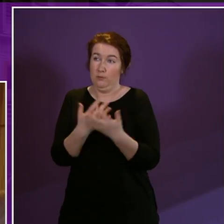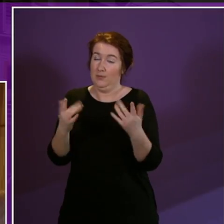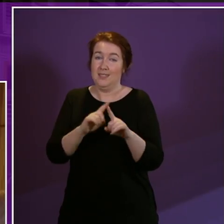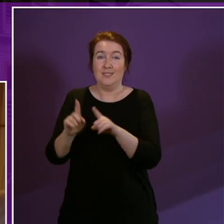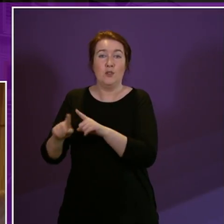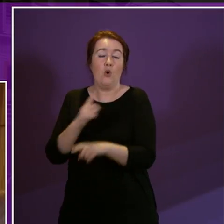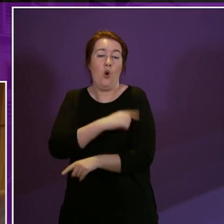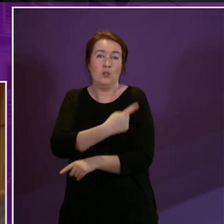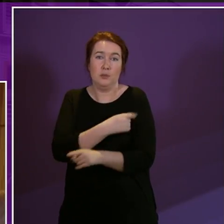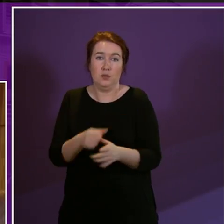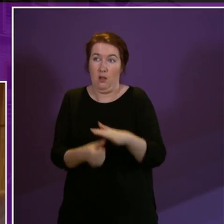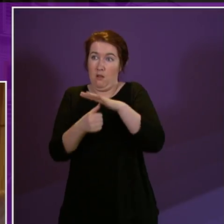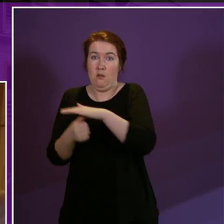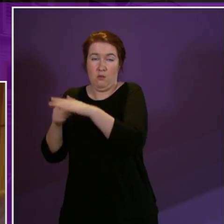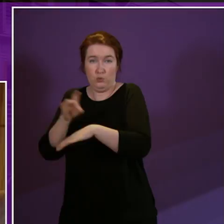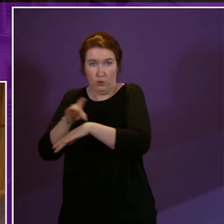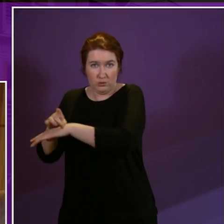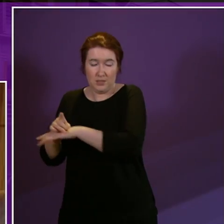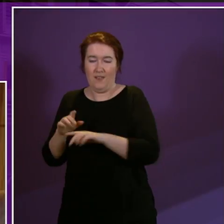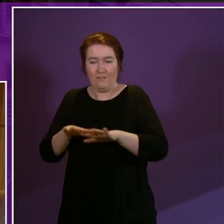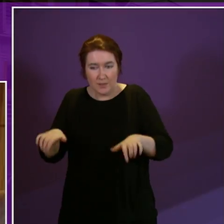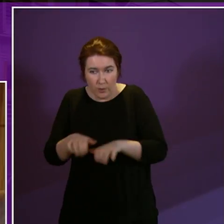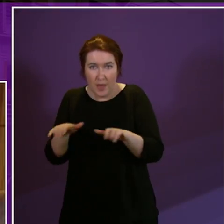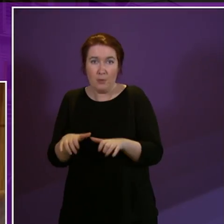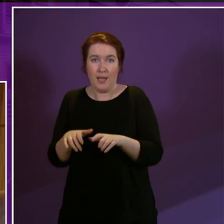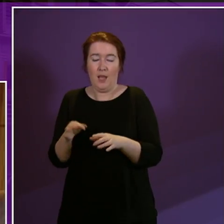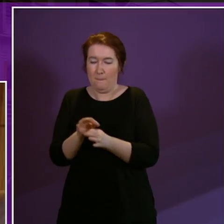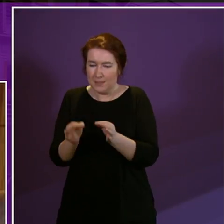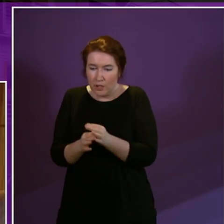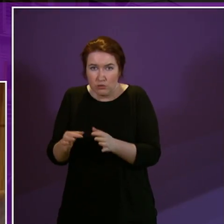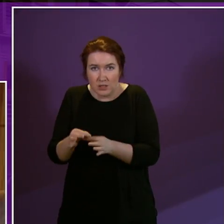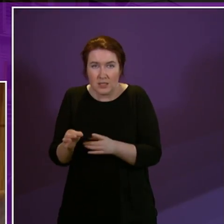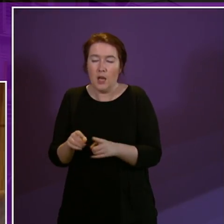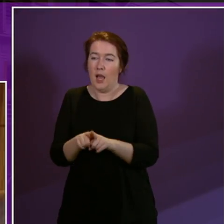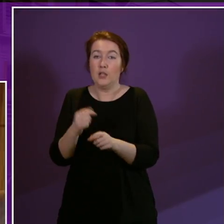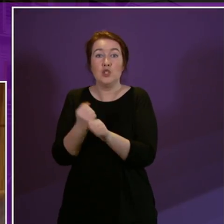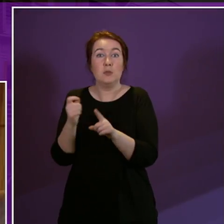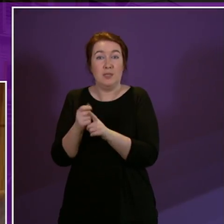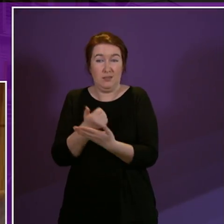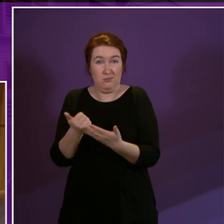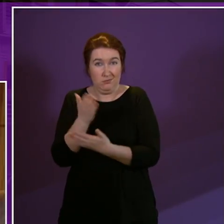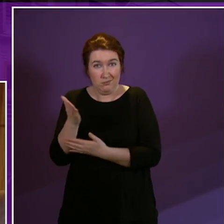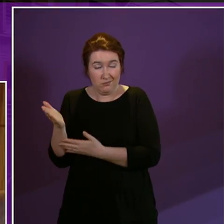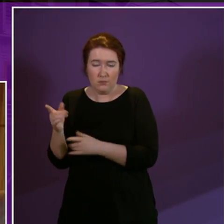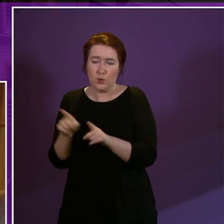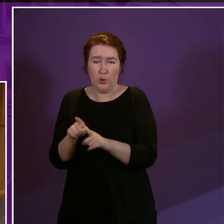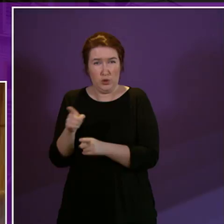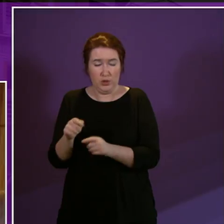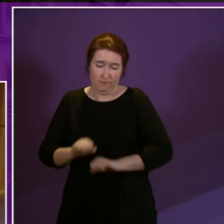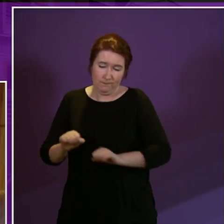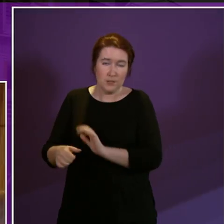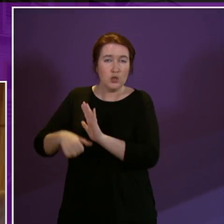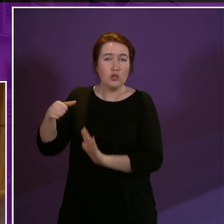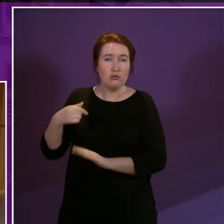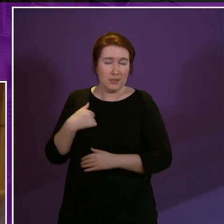consultants physiotherapy and podiatry as well as regular GP contact and she's also currently awaiting surgery